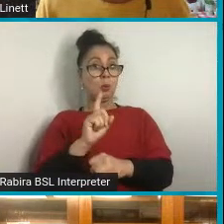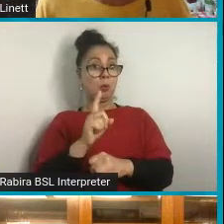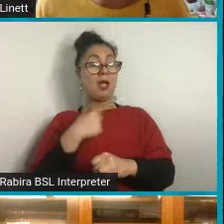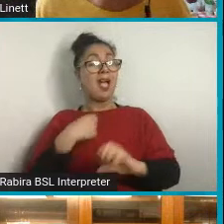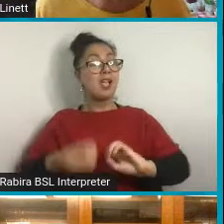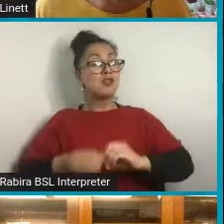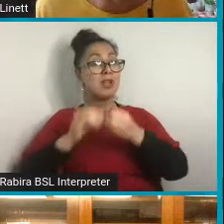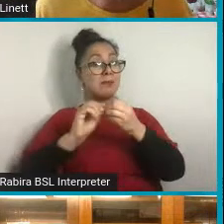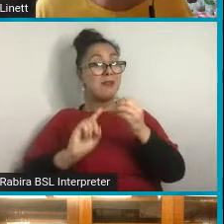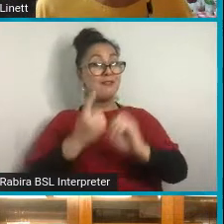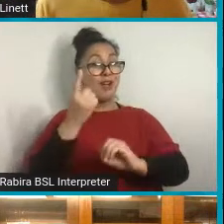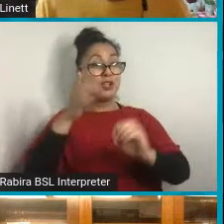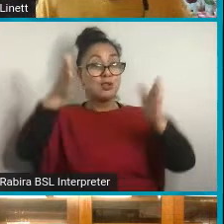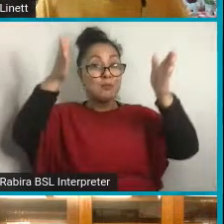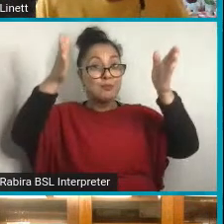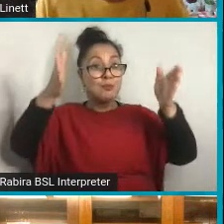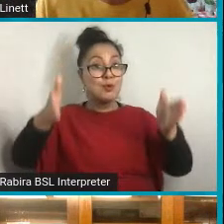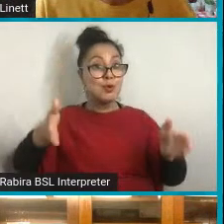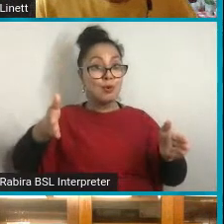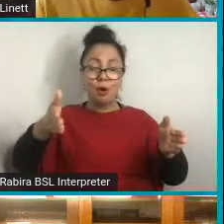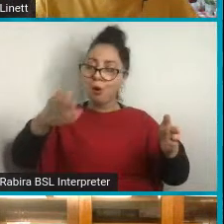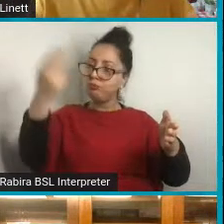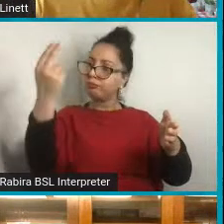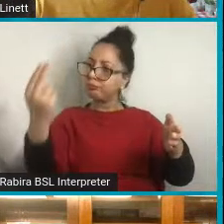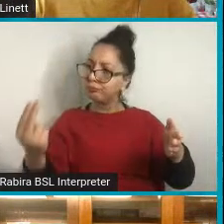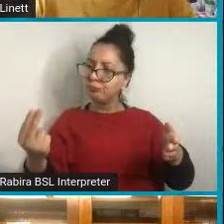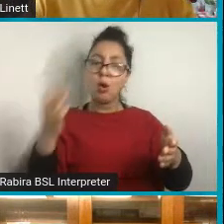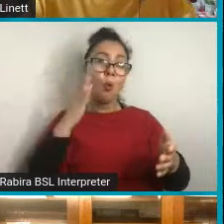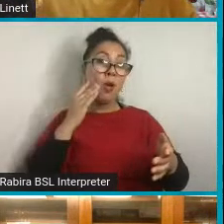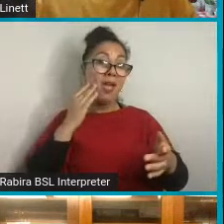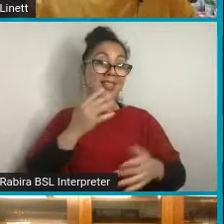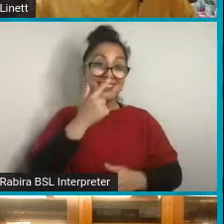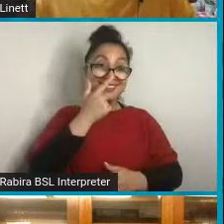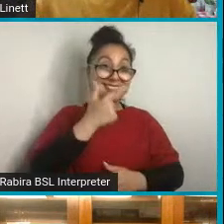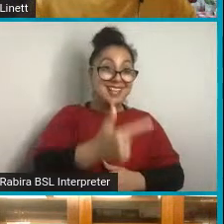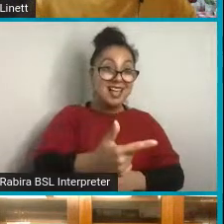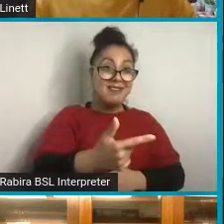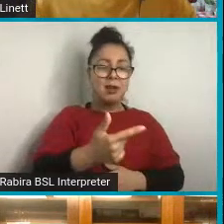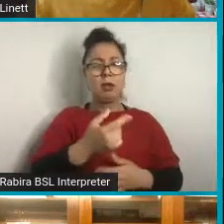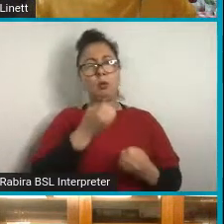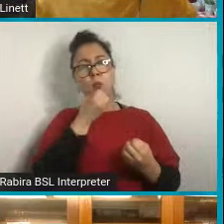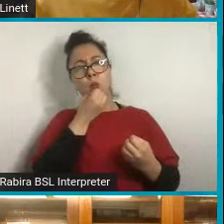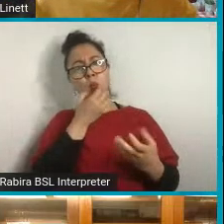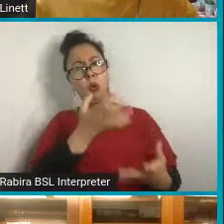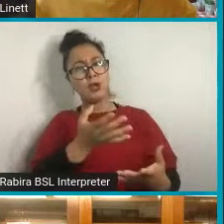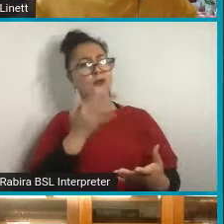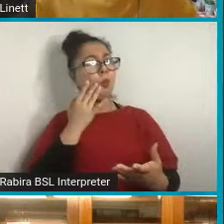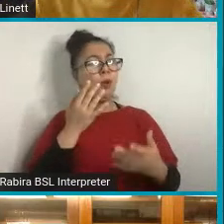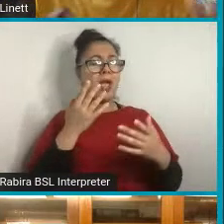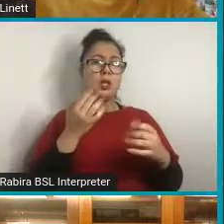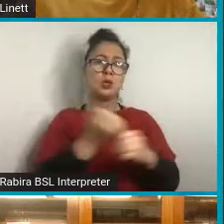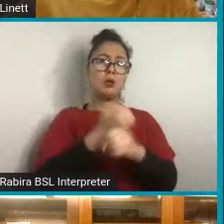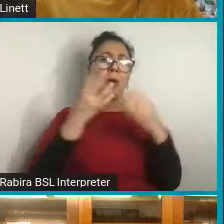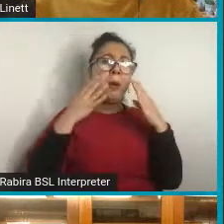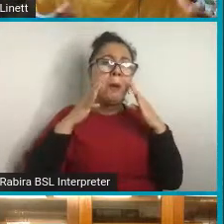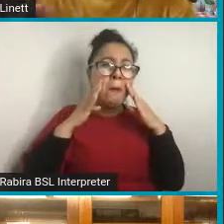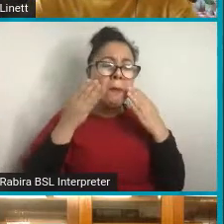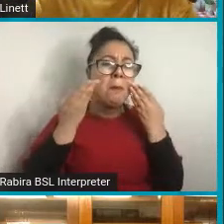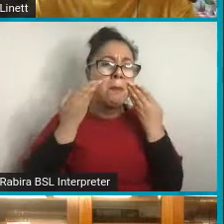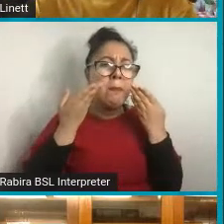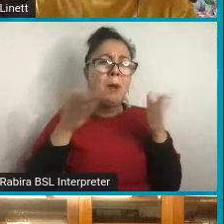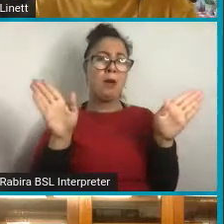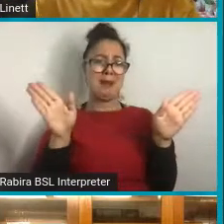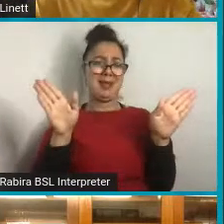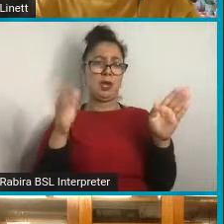created my first mural at the age of seven. And it's a wonderful thing when you do public work, so it's out there in the